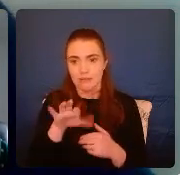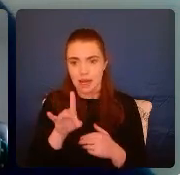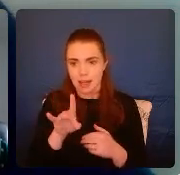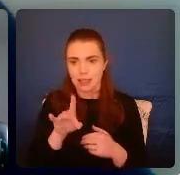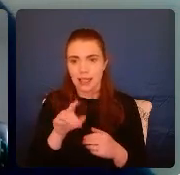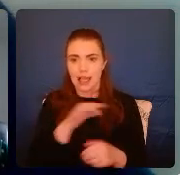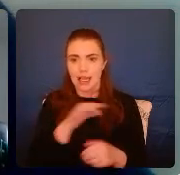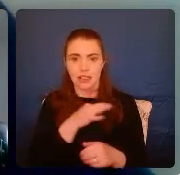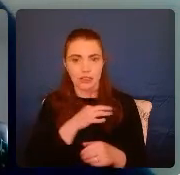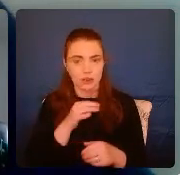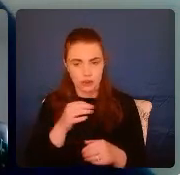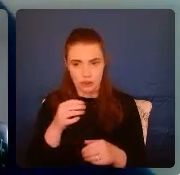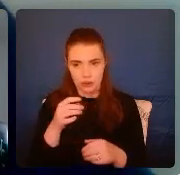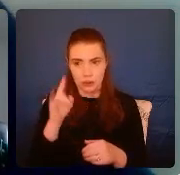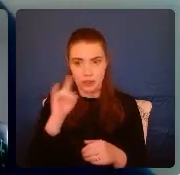good to hear it.